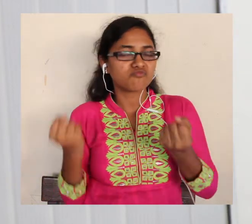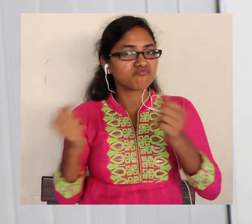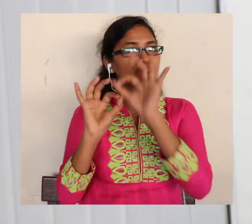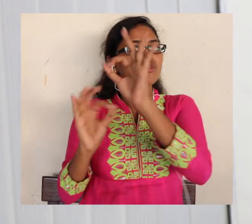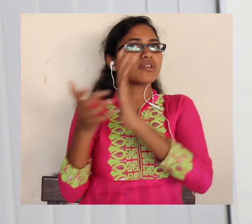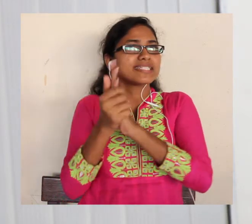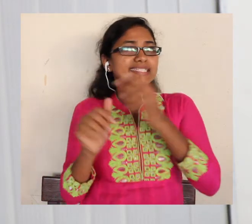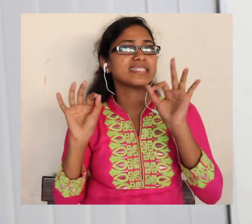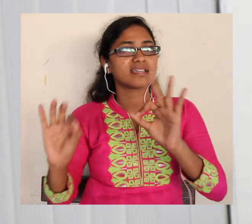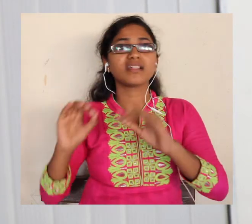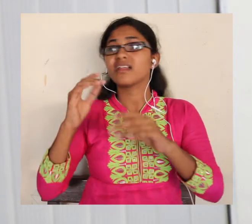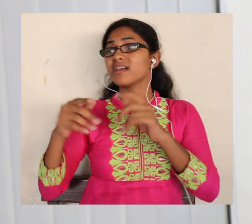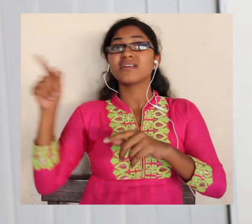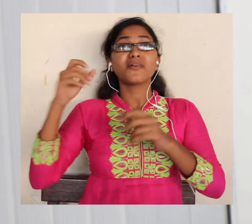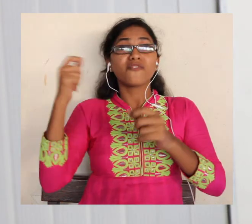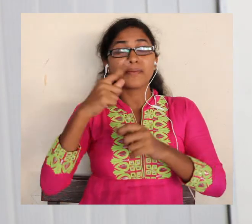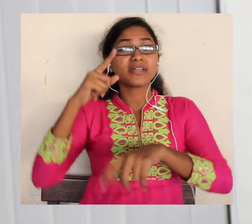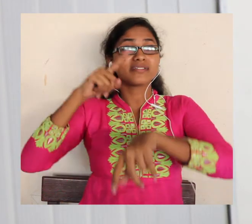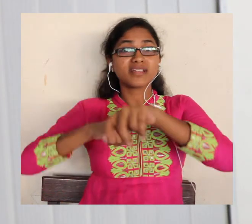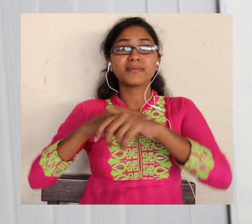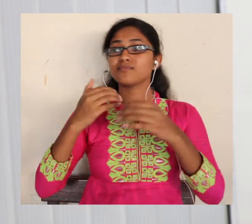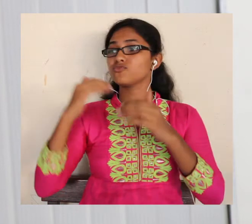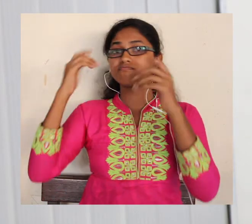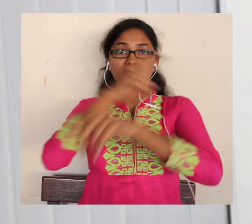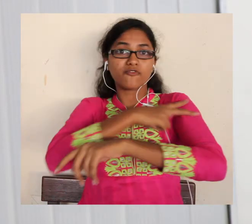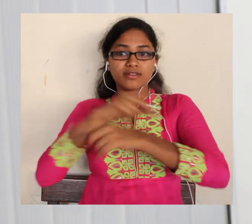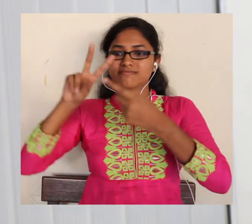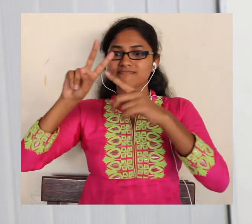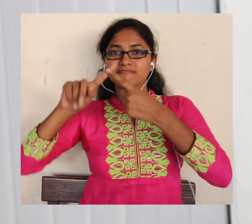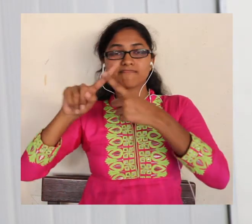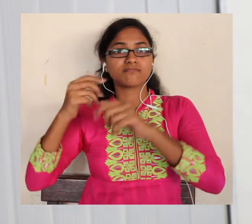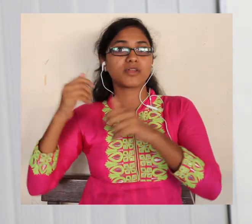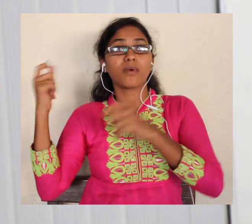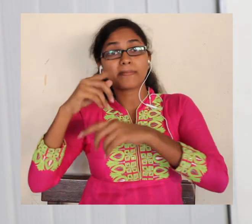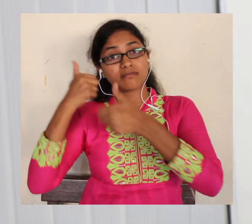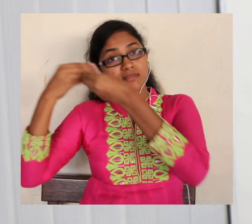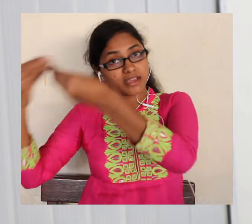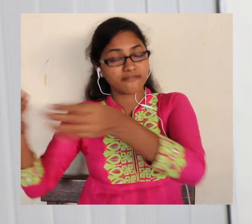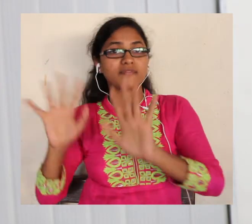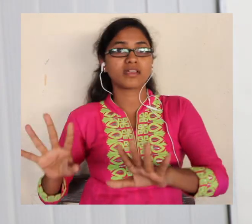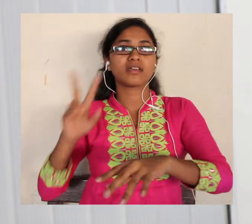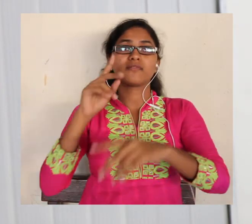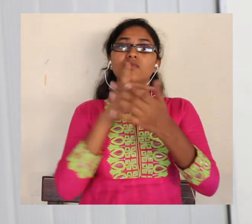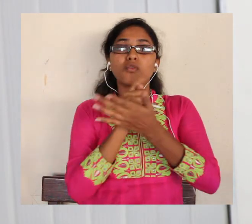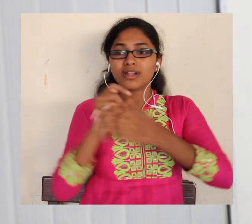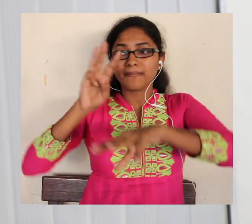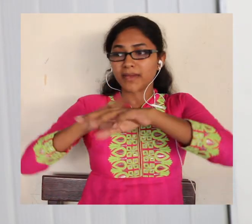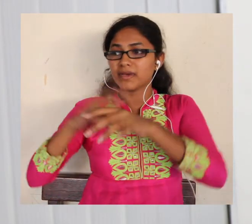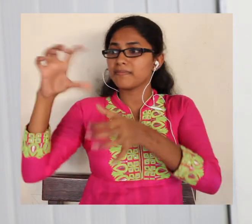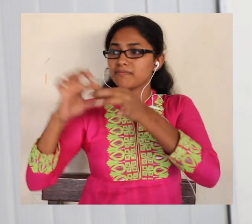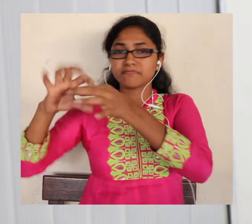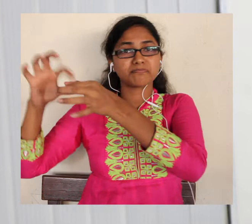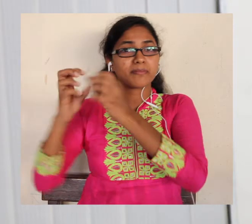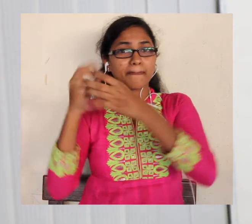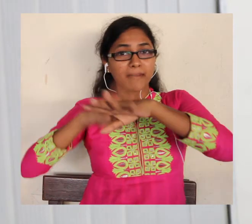highest in enrolling members into a loyalty program. We have had another cashier called Atul who